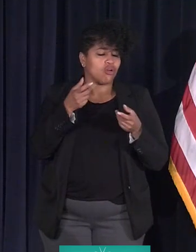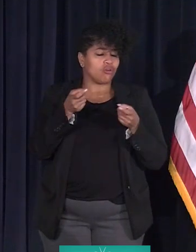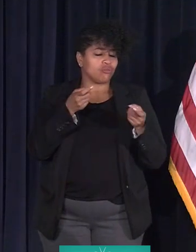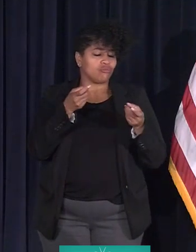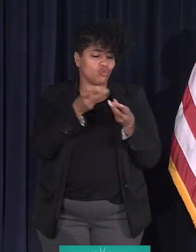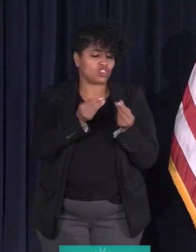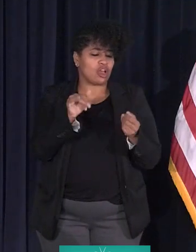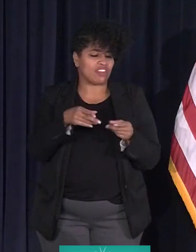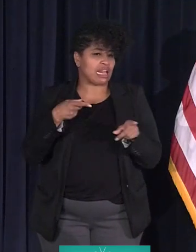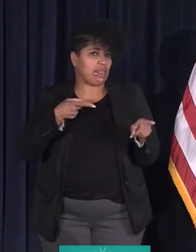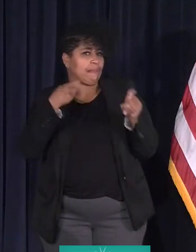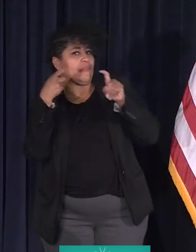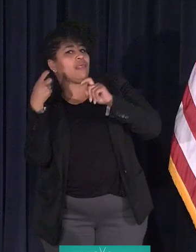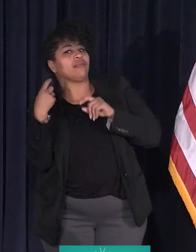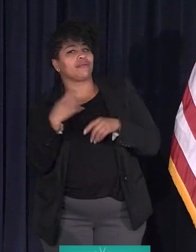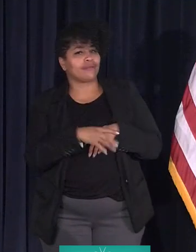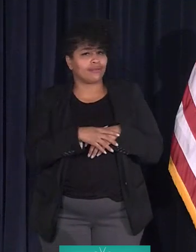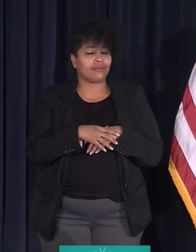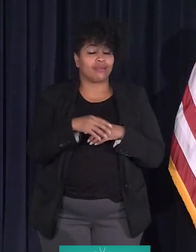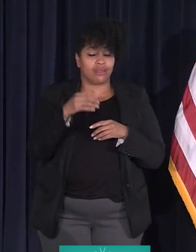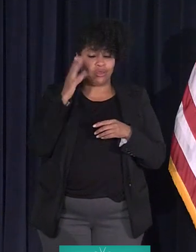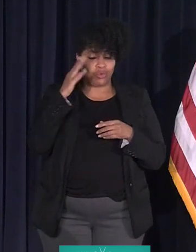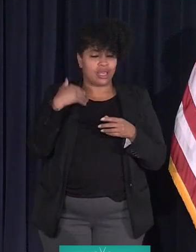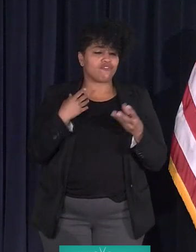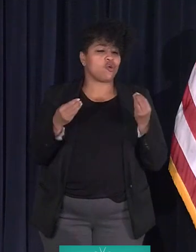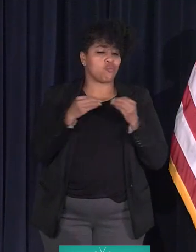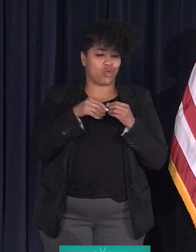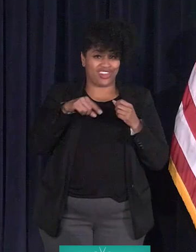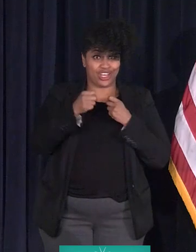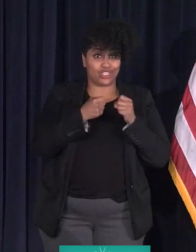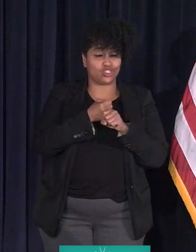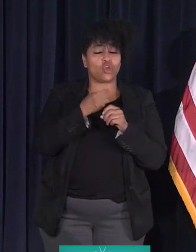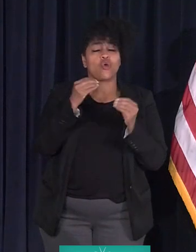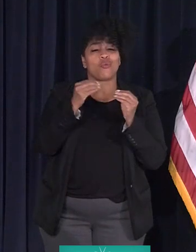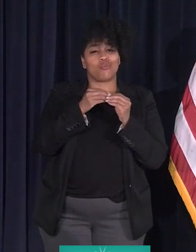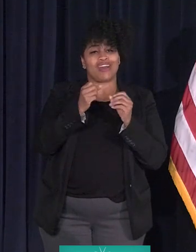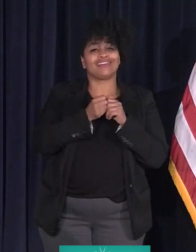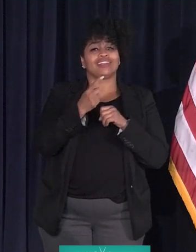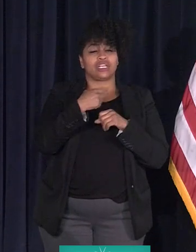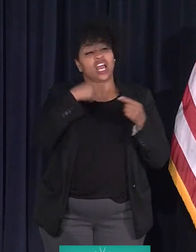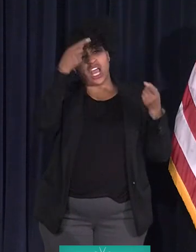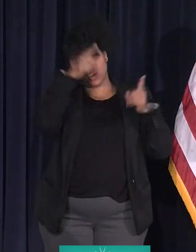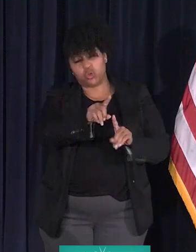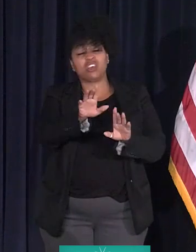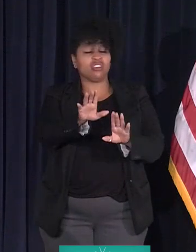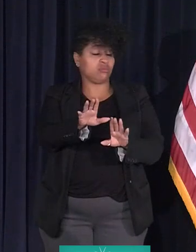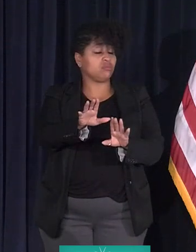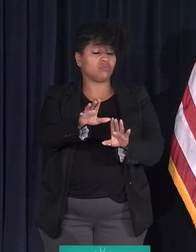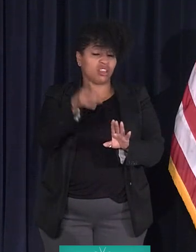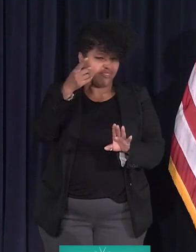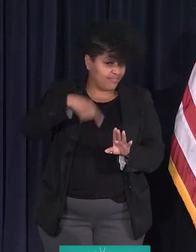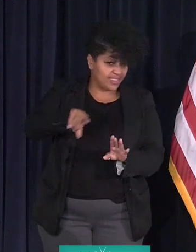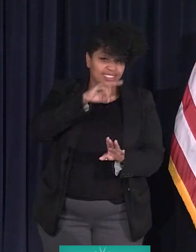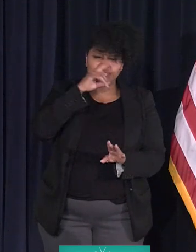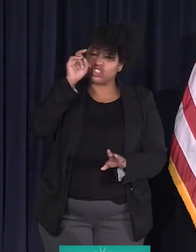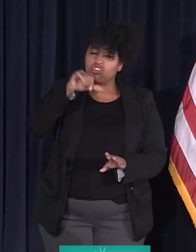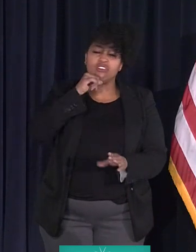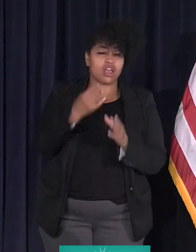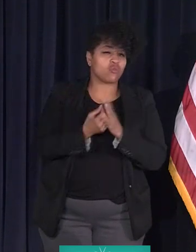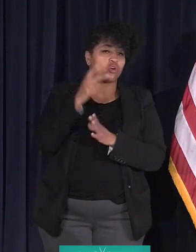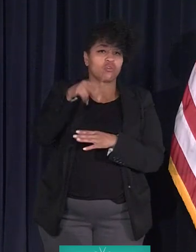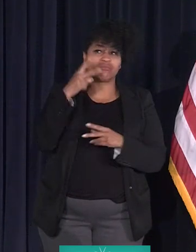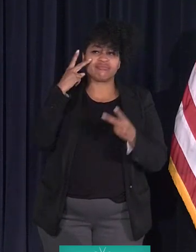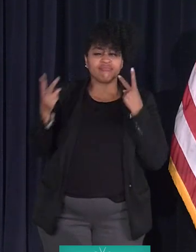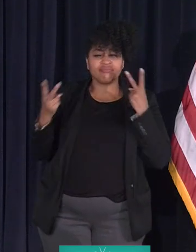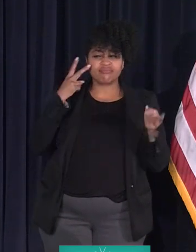more speed humps this year, more speed humps next year. And I agree with you. These kids should not grow up seeing